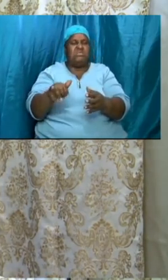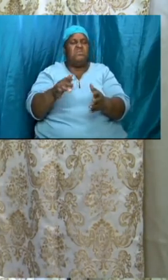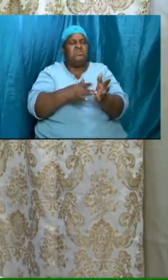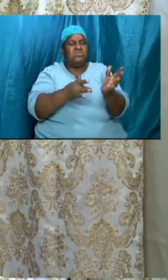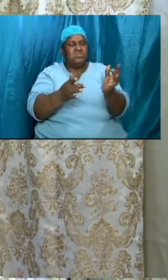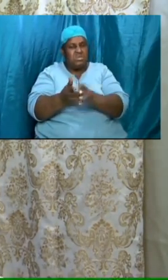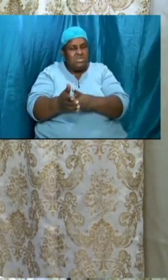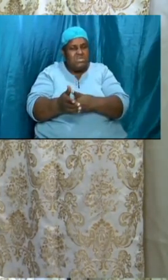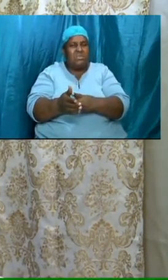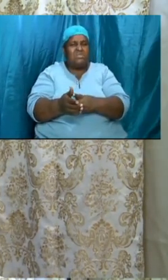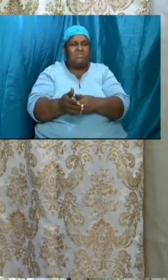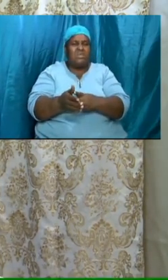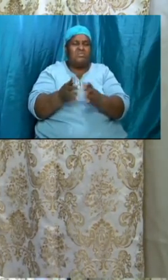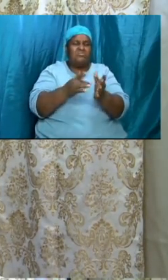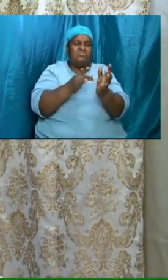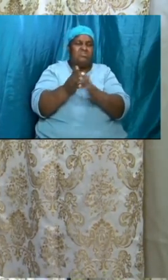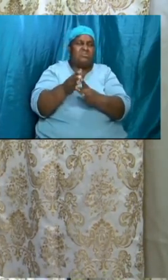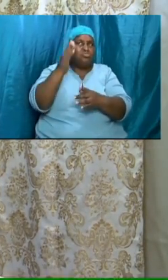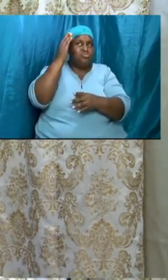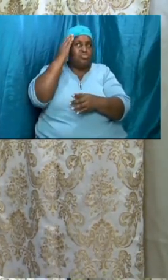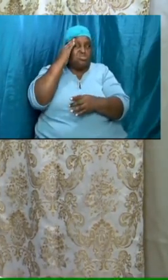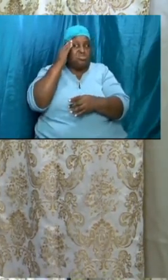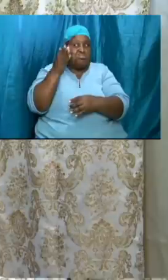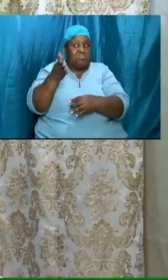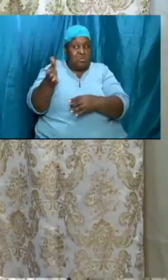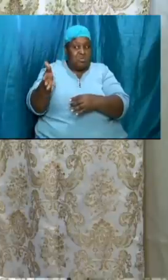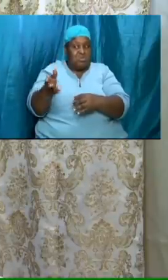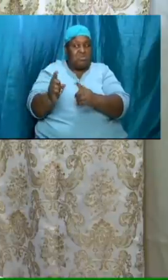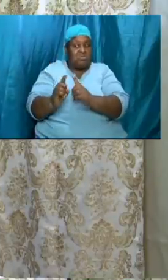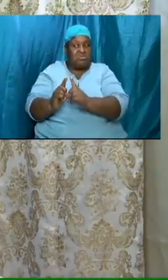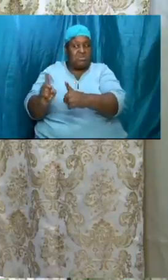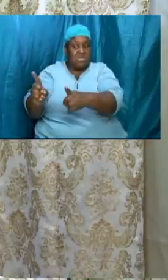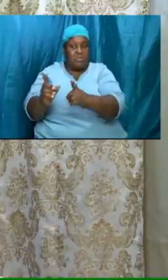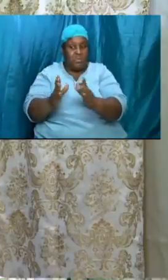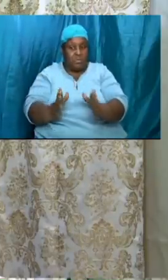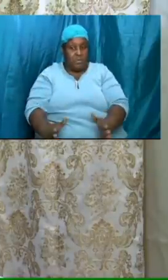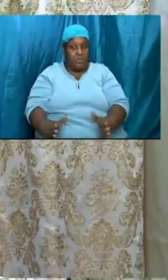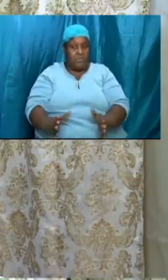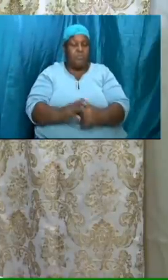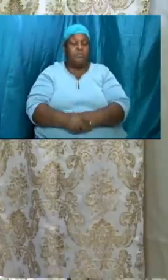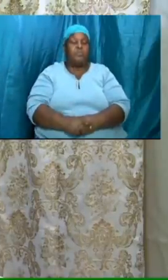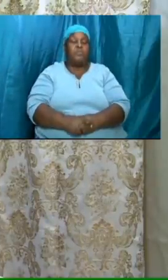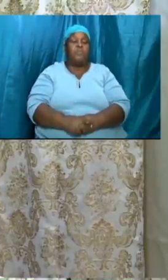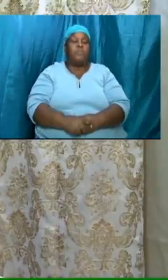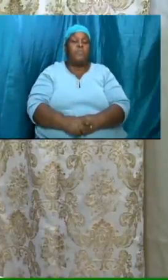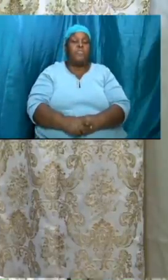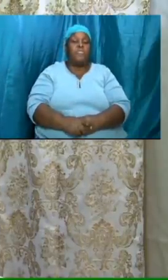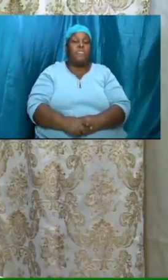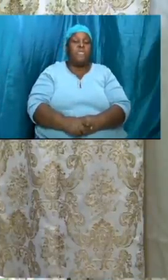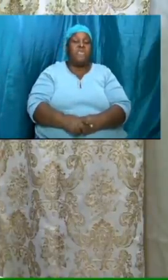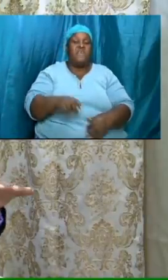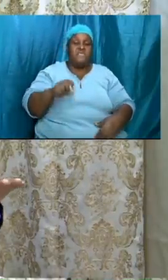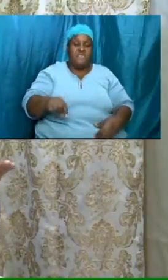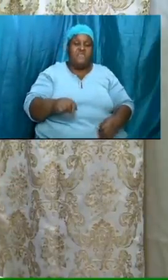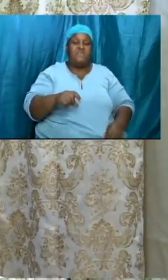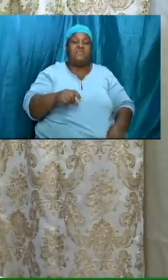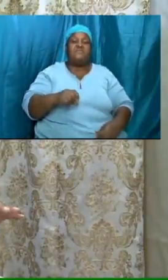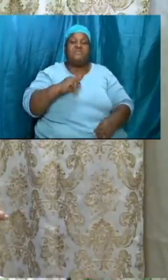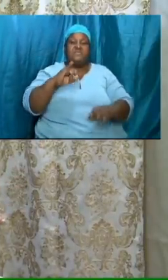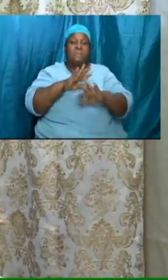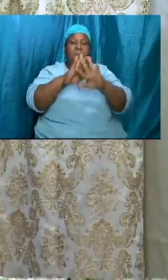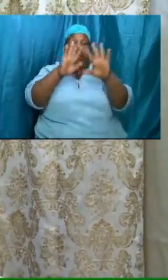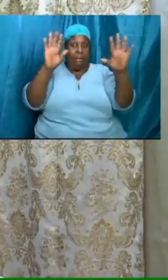were his disciples and this is just the plain unadulterated